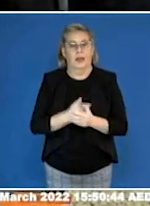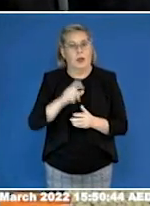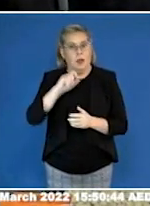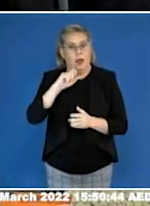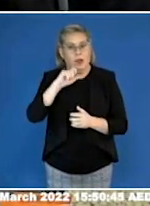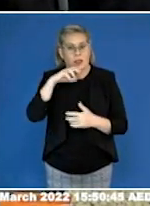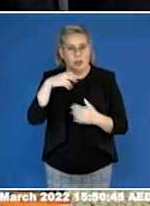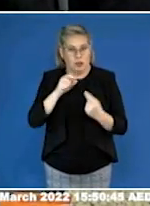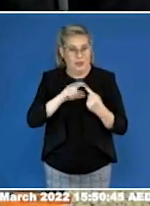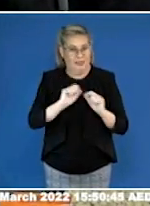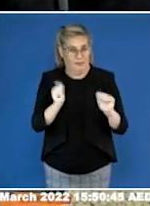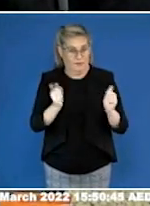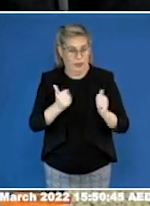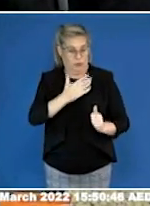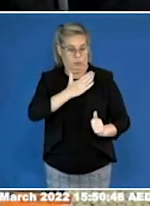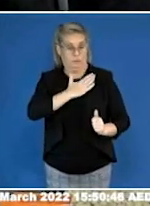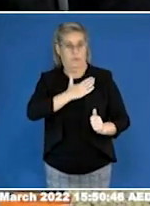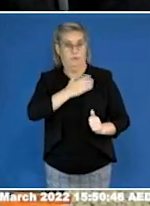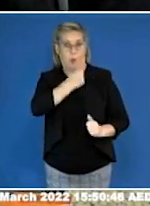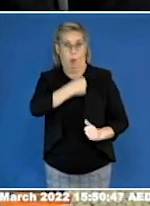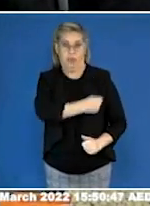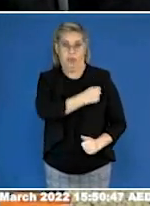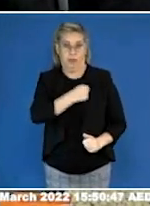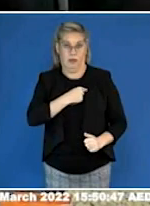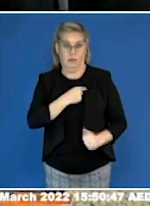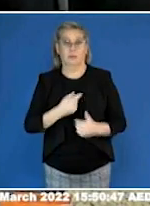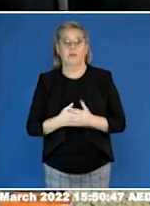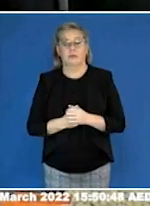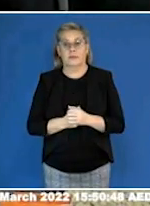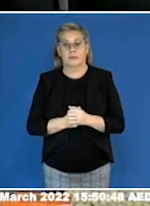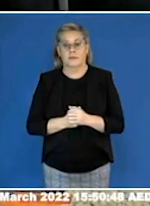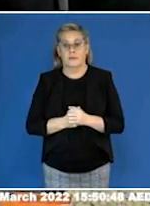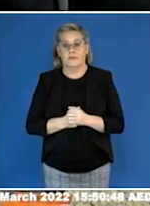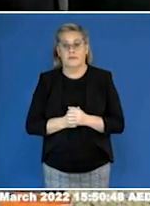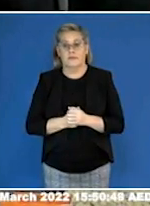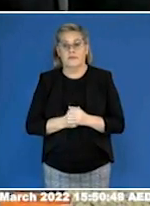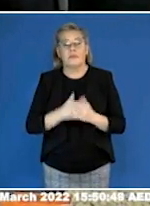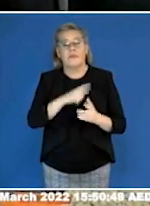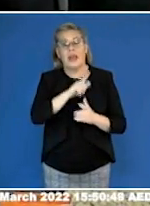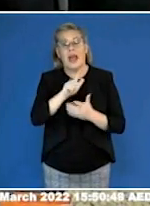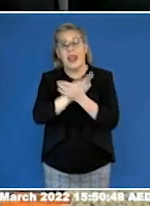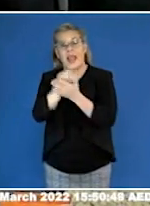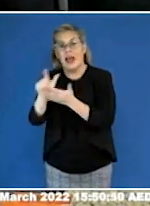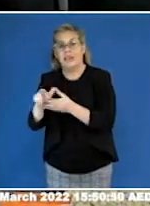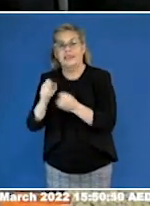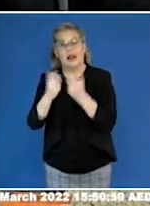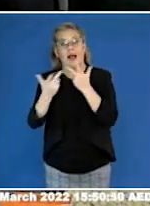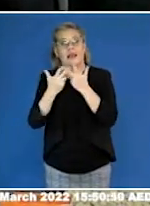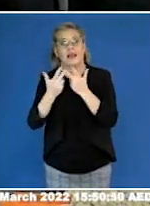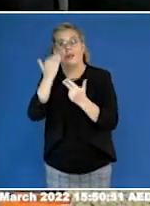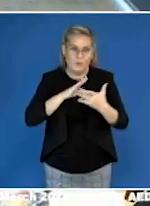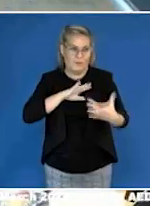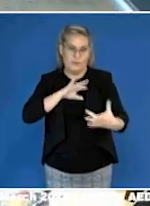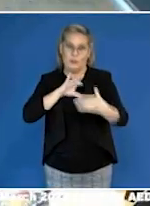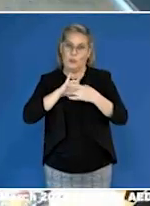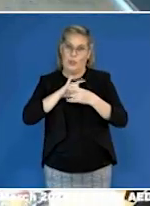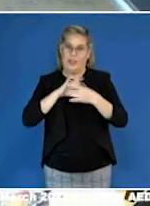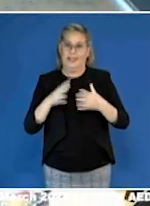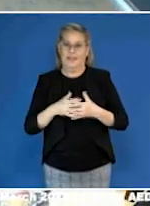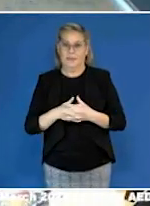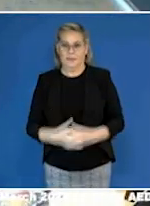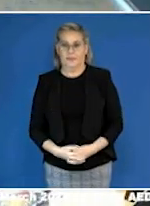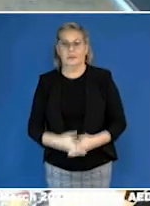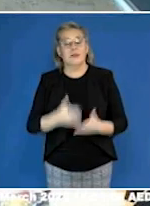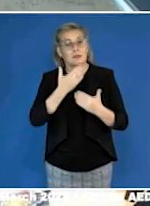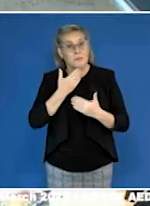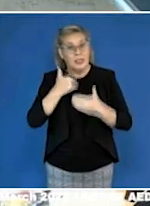moment. So Katie, I've introduced you and you're going to give us some opening remarks. Please proceed